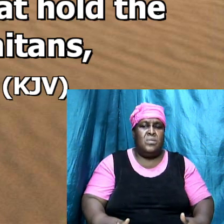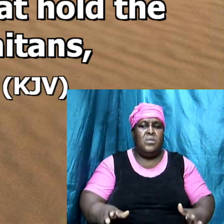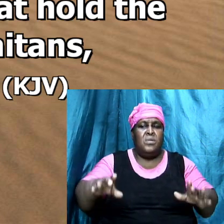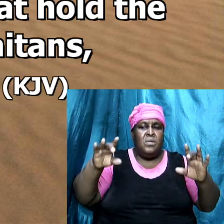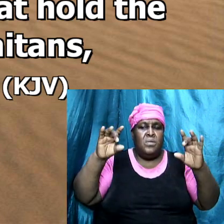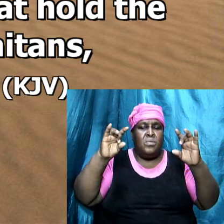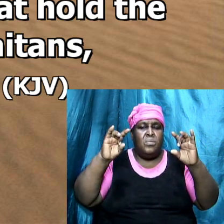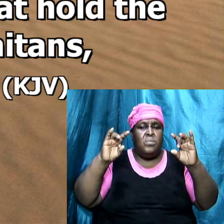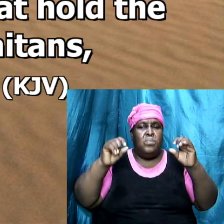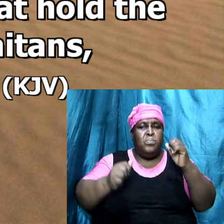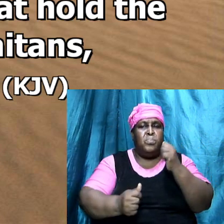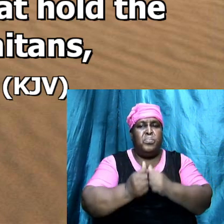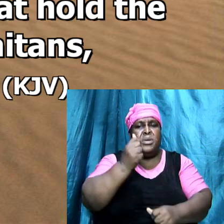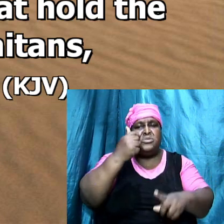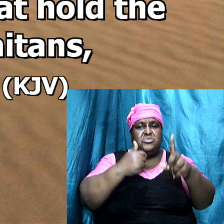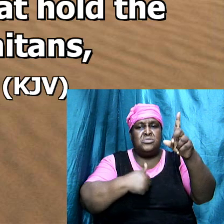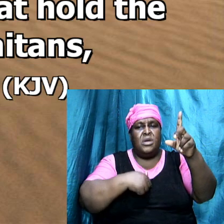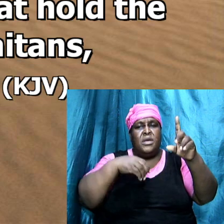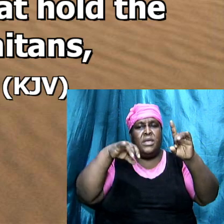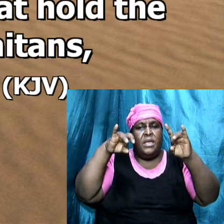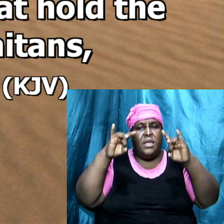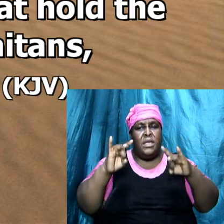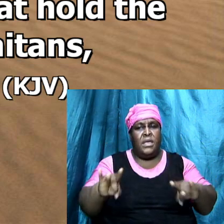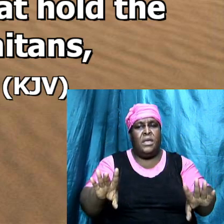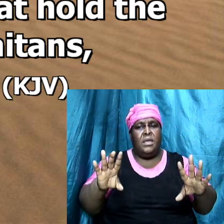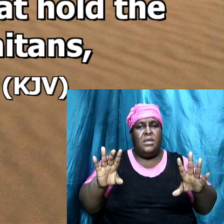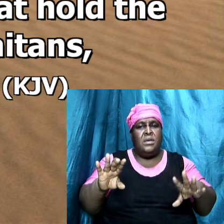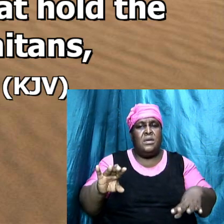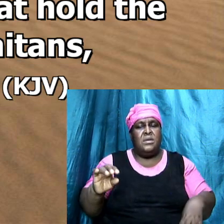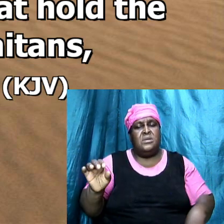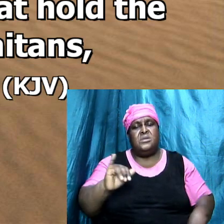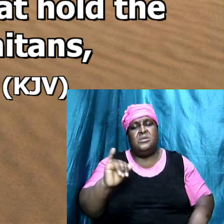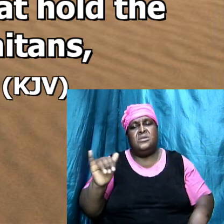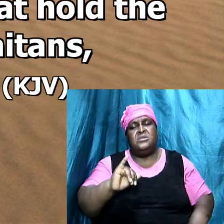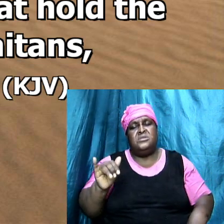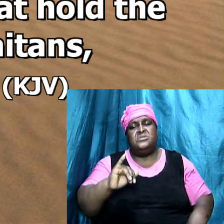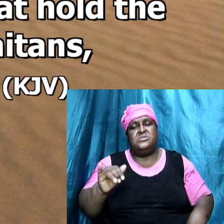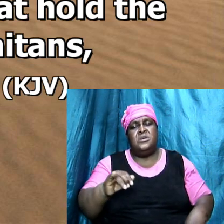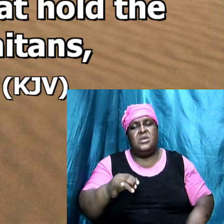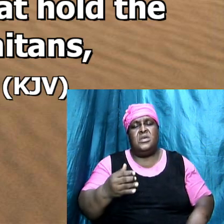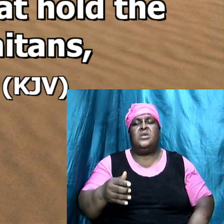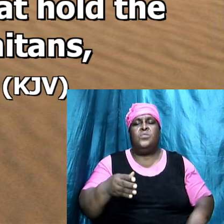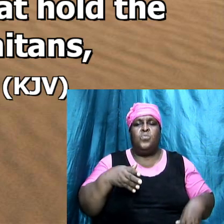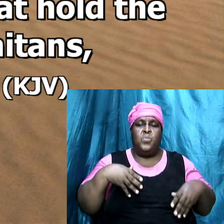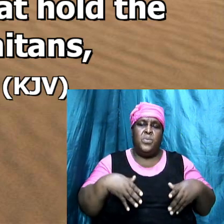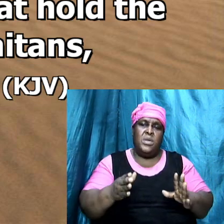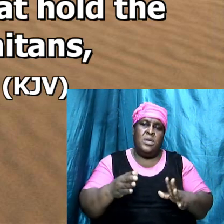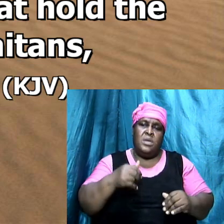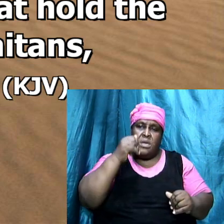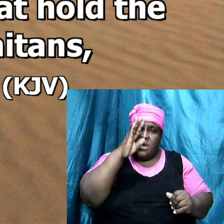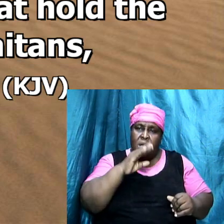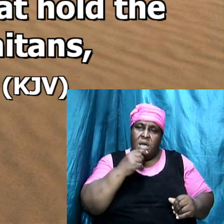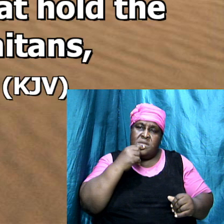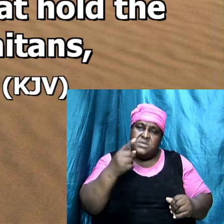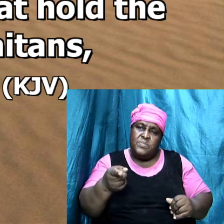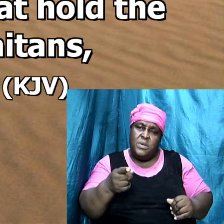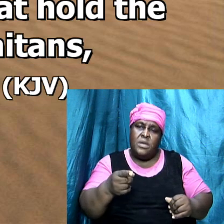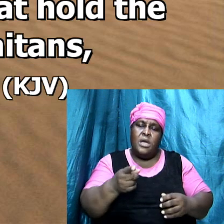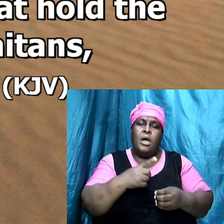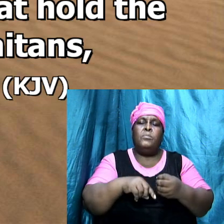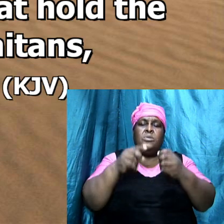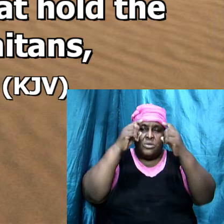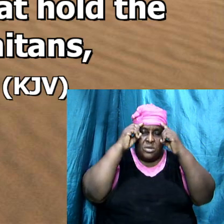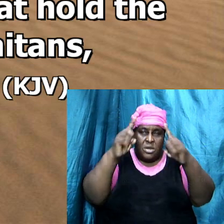so in the same breath that the Lord spoke about the doctrine of Balaam he also